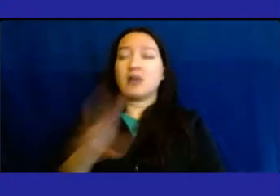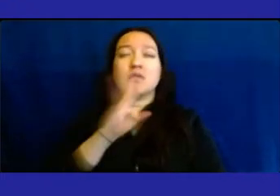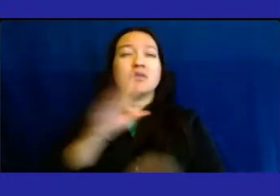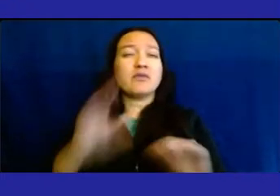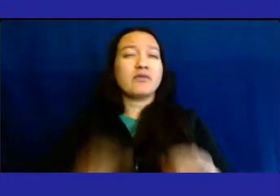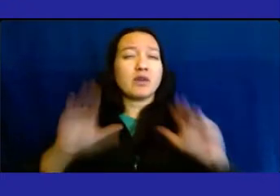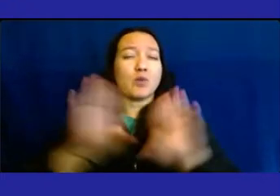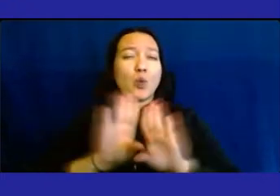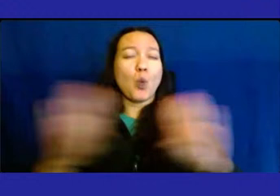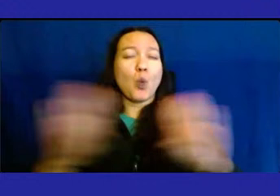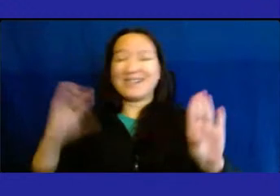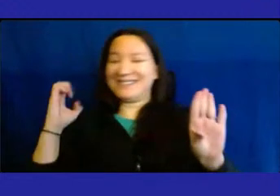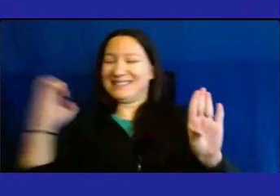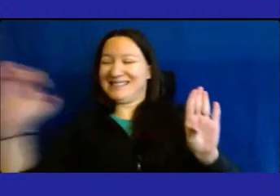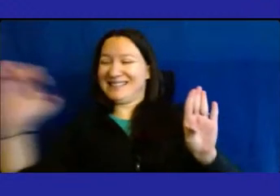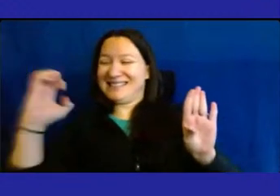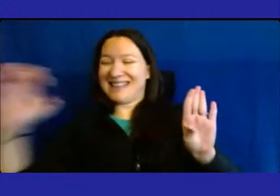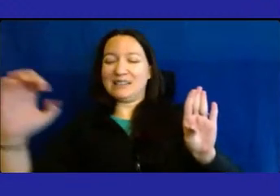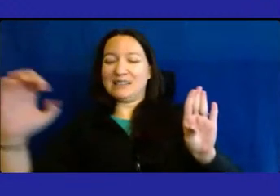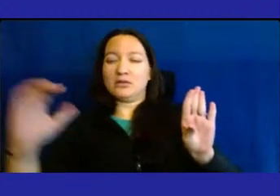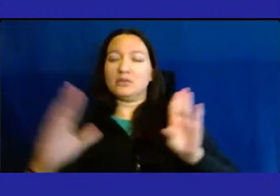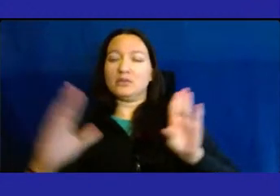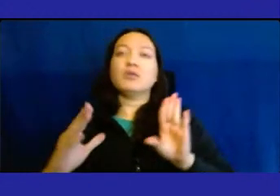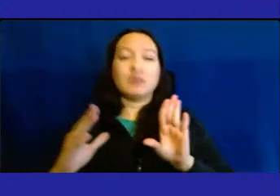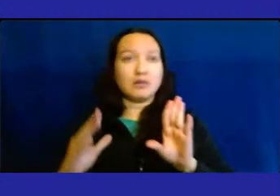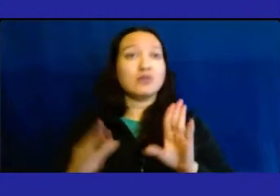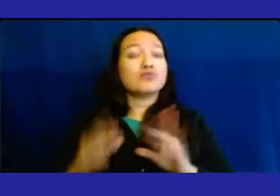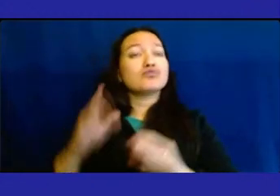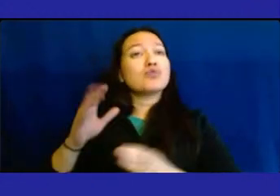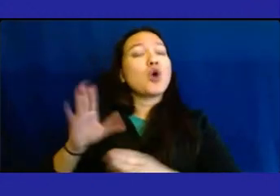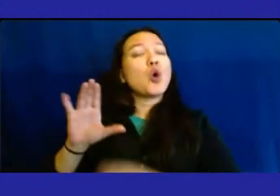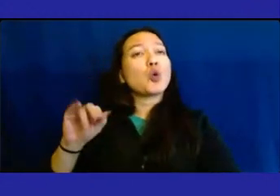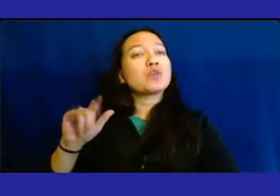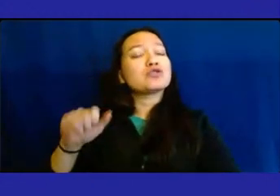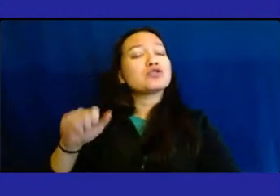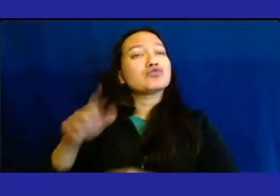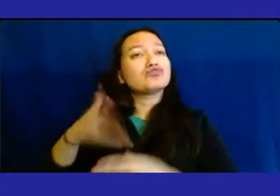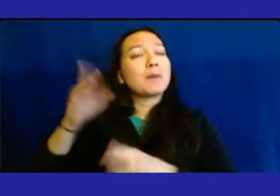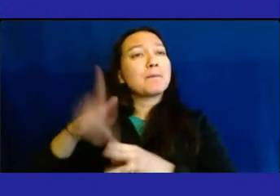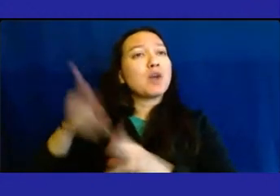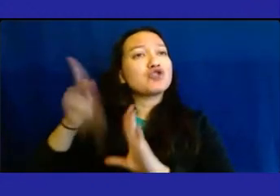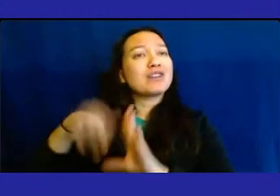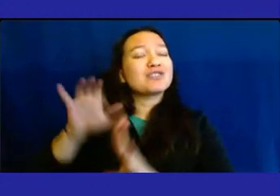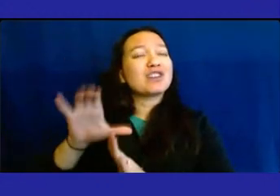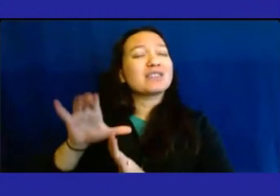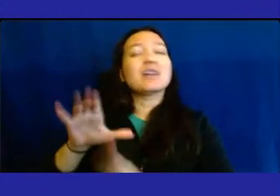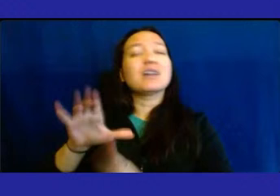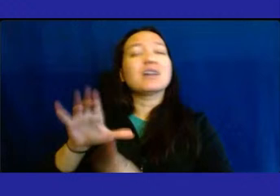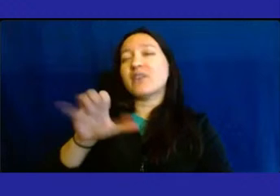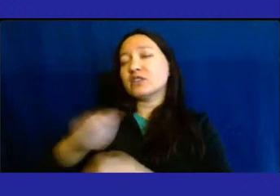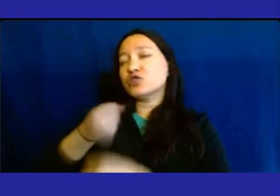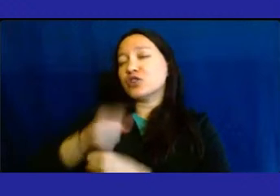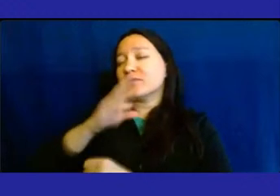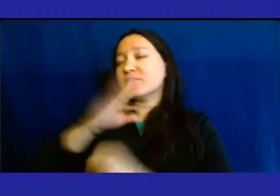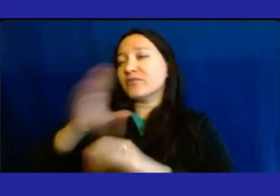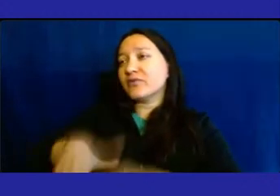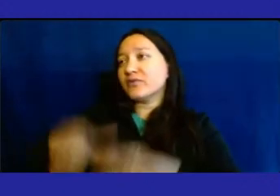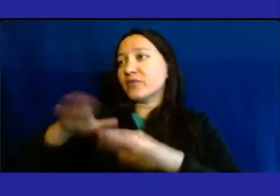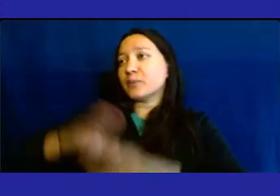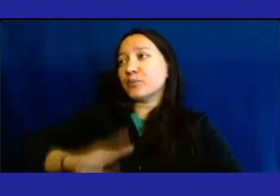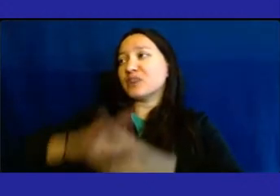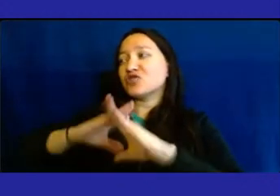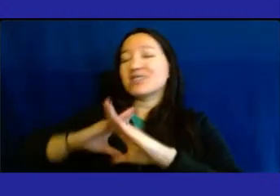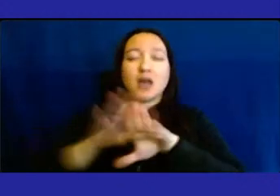East Side Coastal Resiliency Project, will provide 500-year flood protection around Bellevue's perimeter.